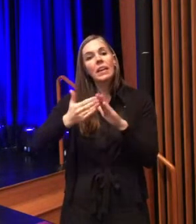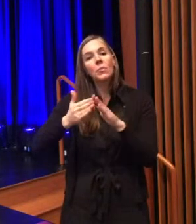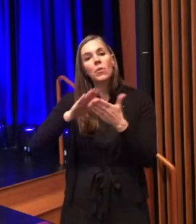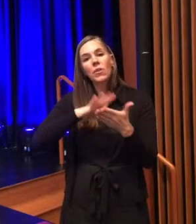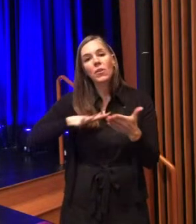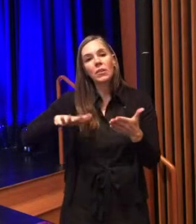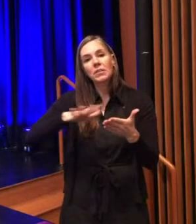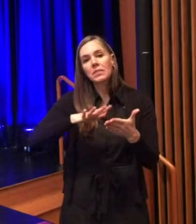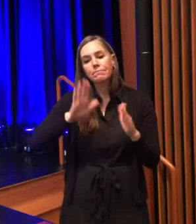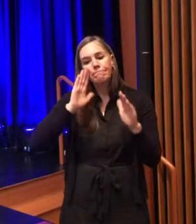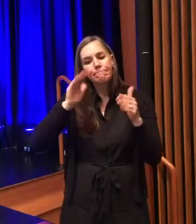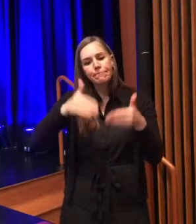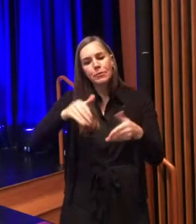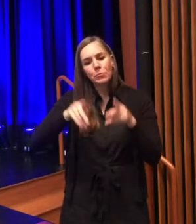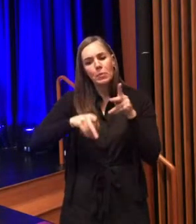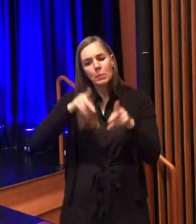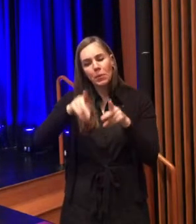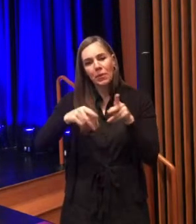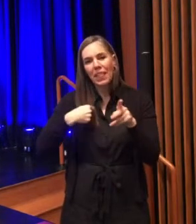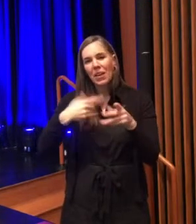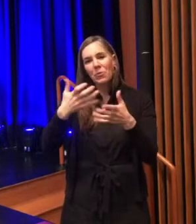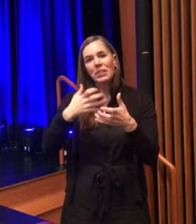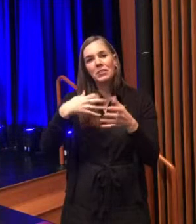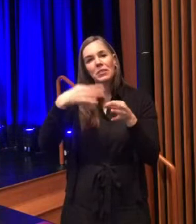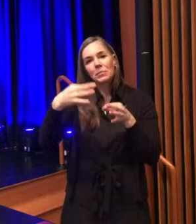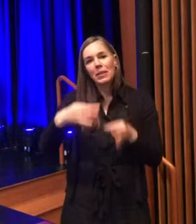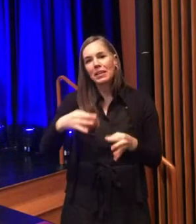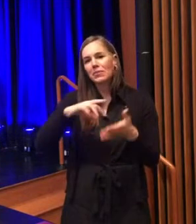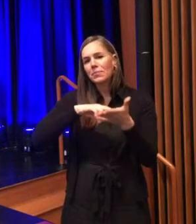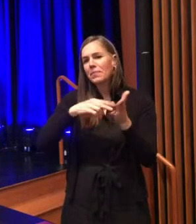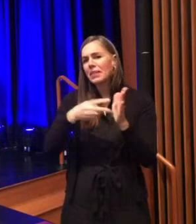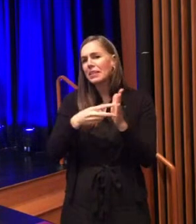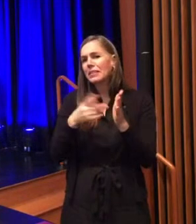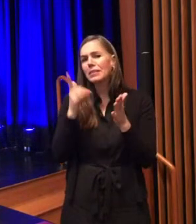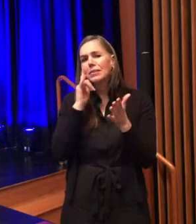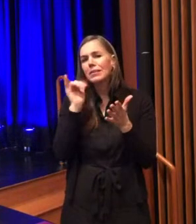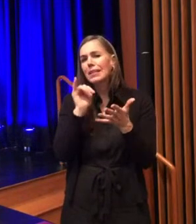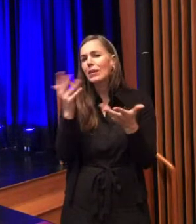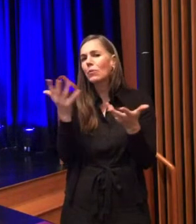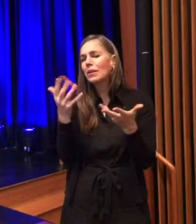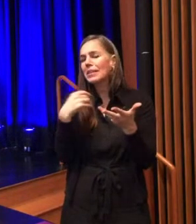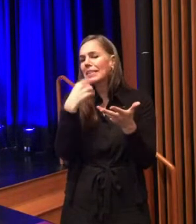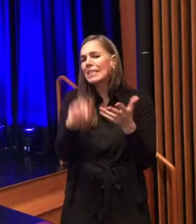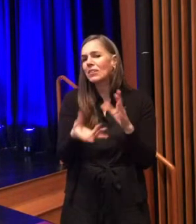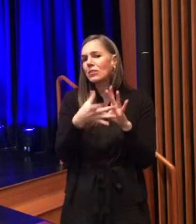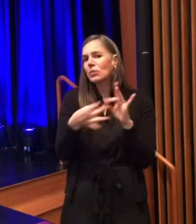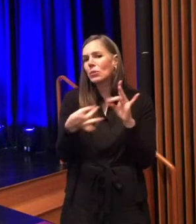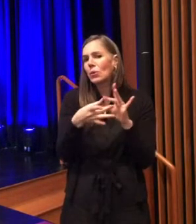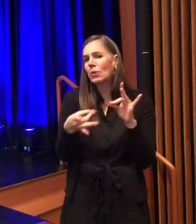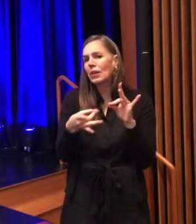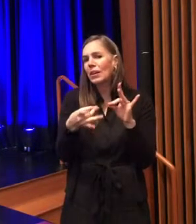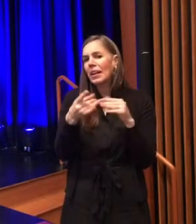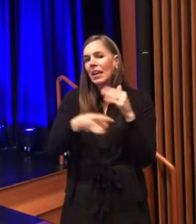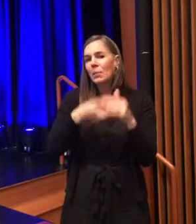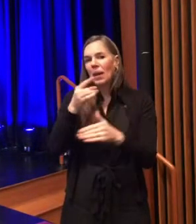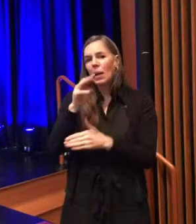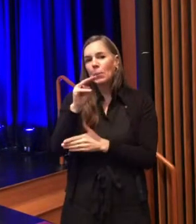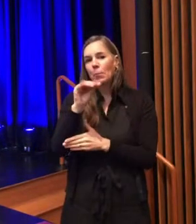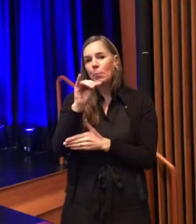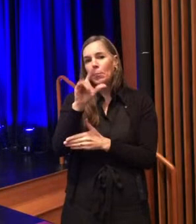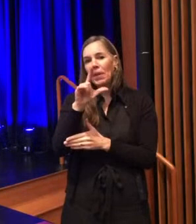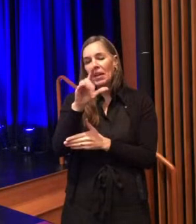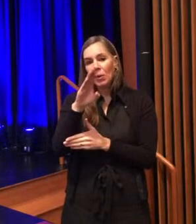people i'd like to paint a picture for you of what people-centered public investments look like by telling you a little bit about milburn park